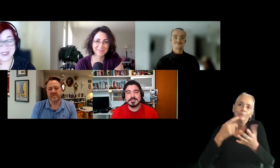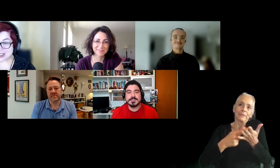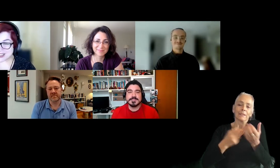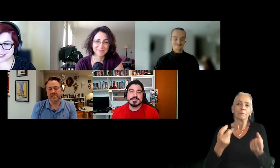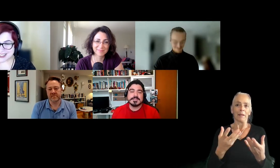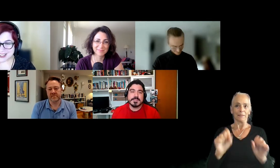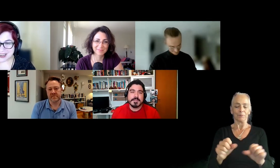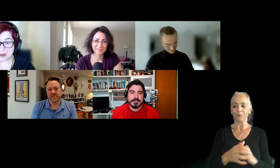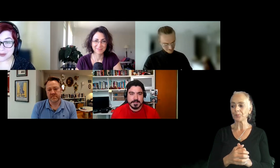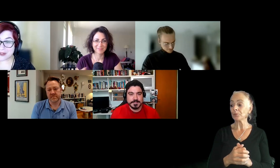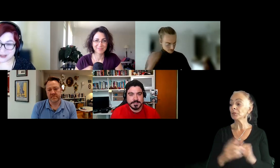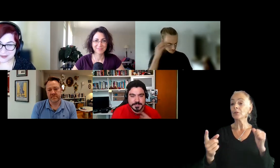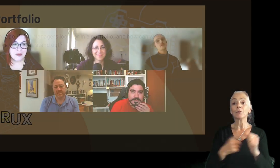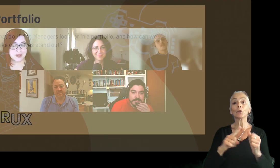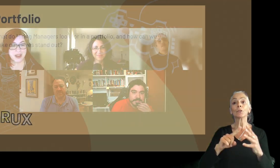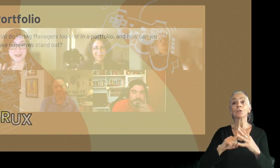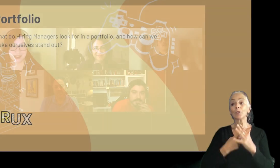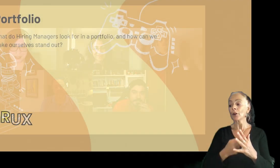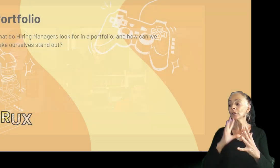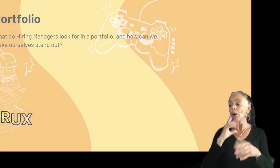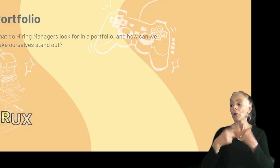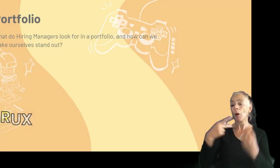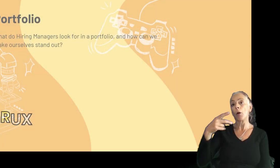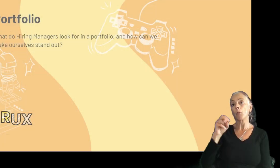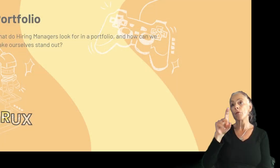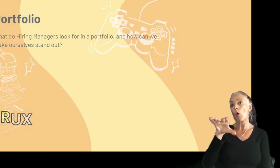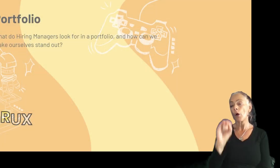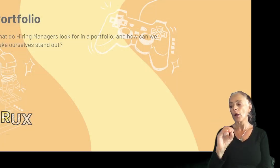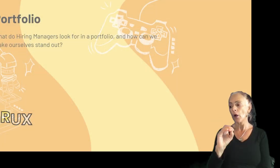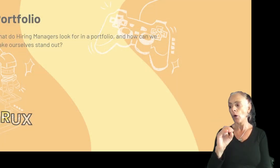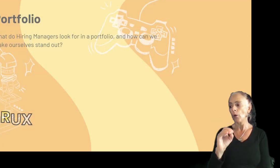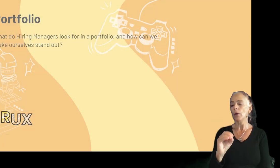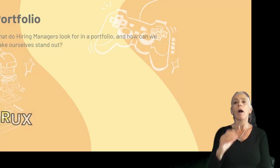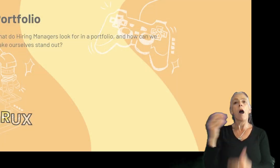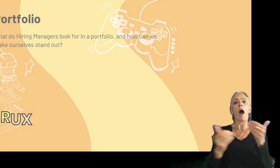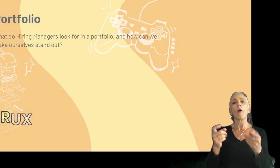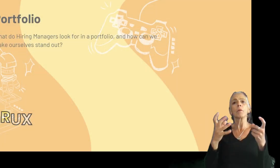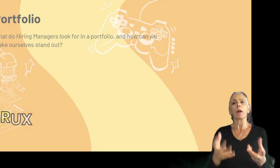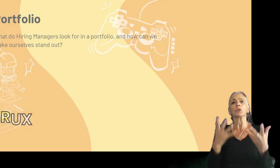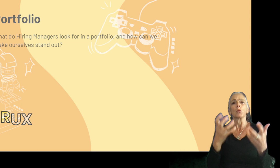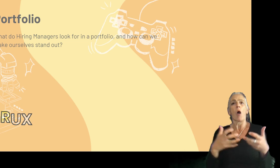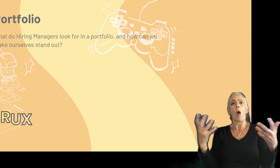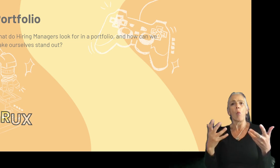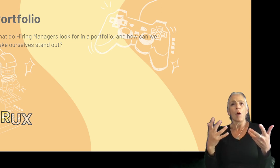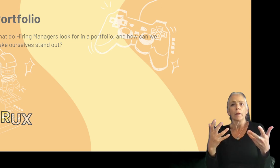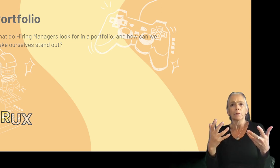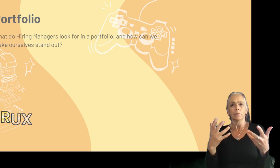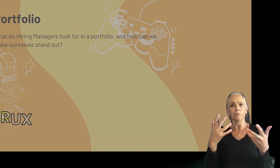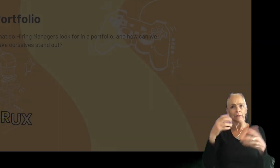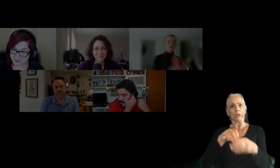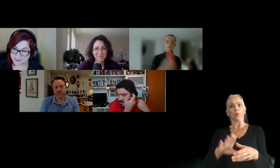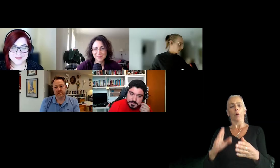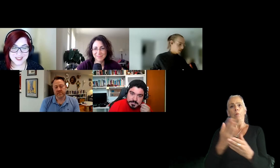to start, let's talk about portfolio. What do hiring managers look in a portfolio and how we can make ourselves